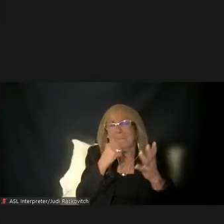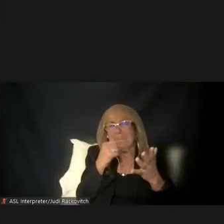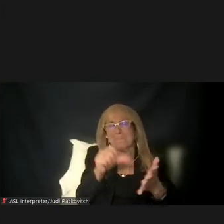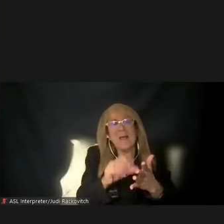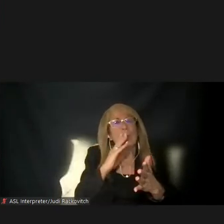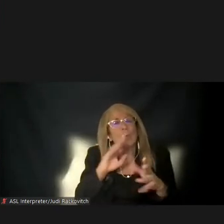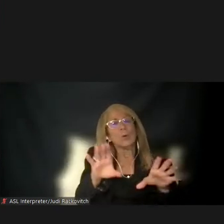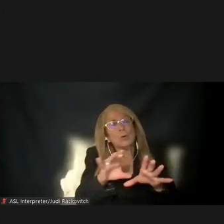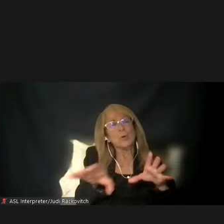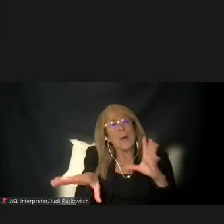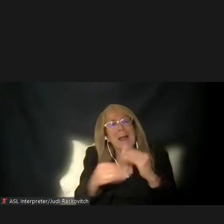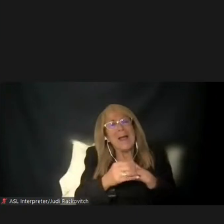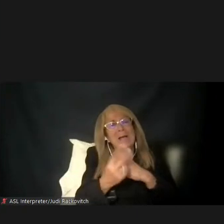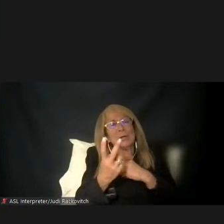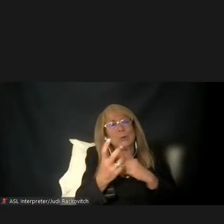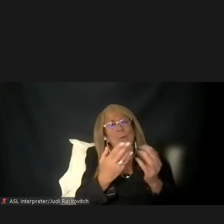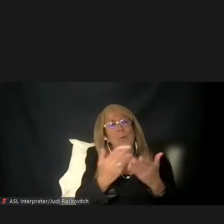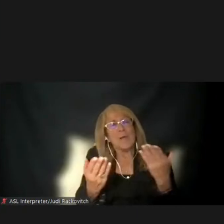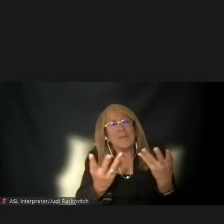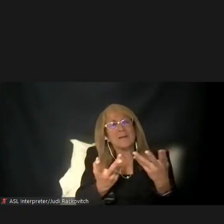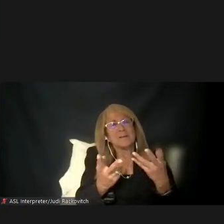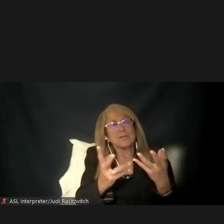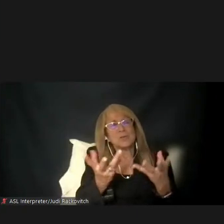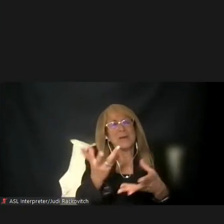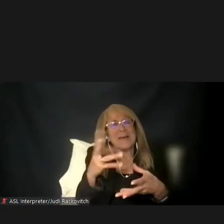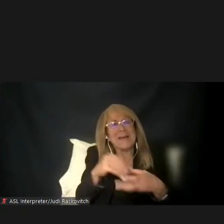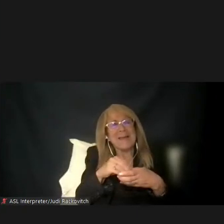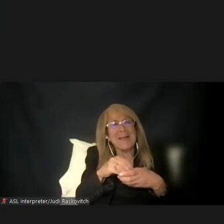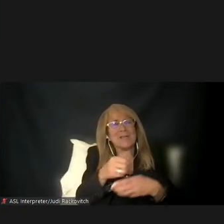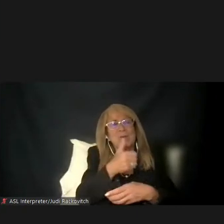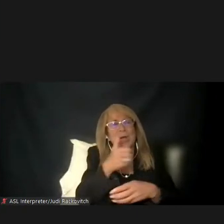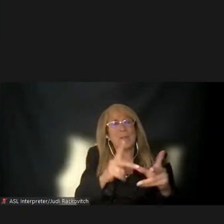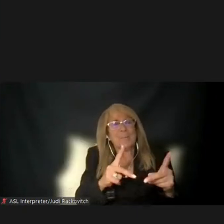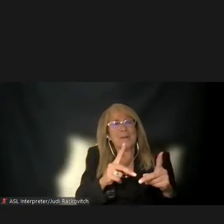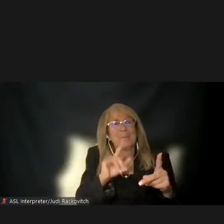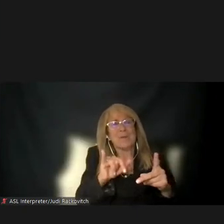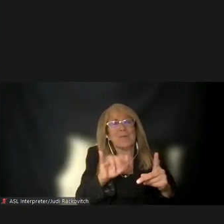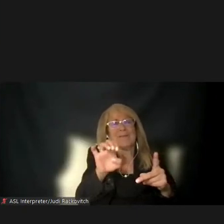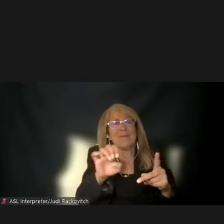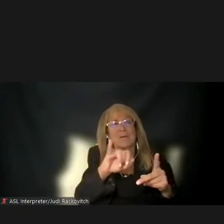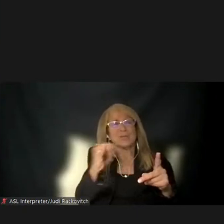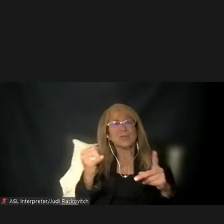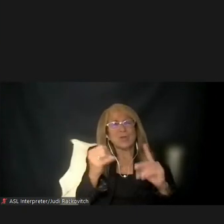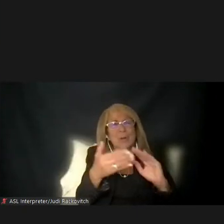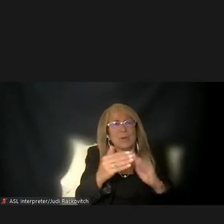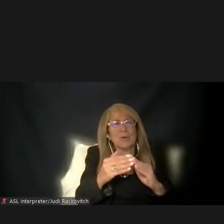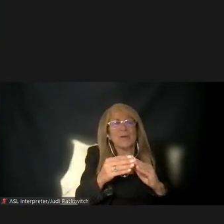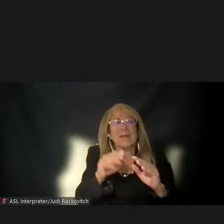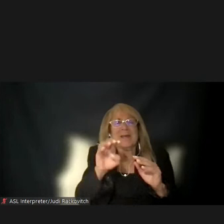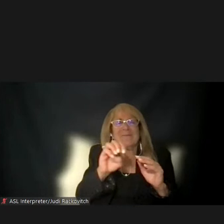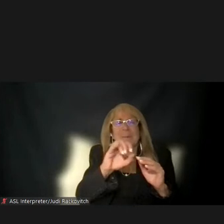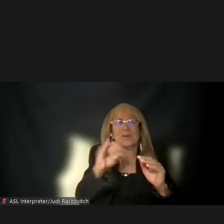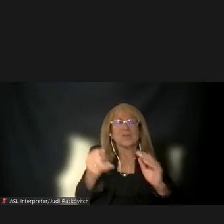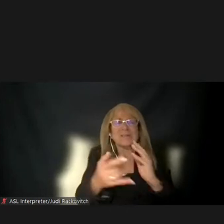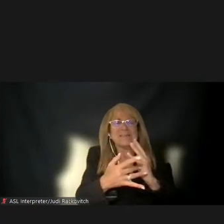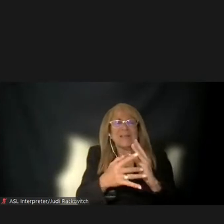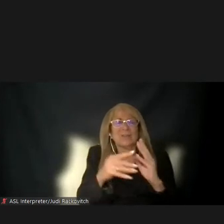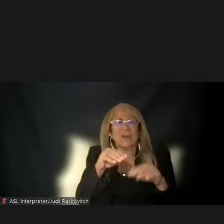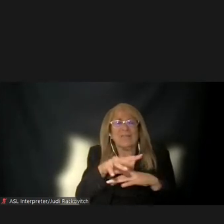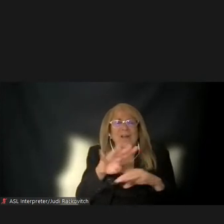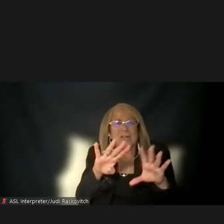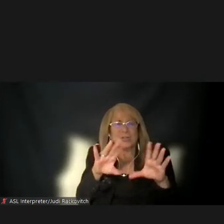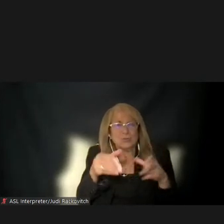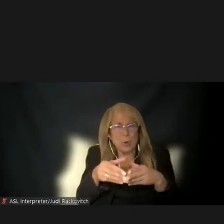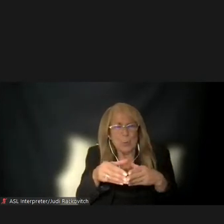engage members of the environmental justice community. One is the Environmental Justice Technical Advisory Group that we'll be bringing together.